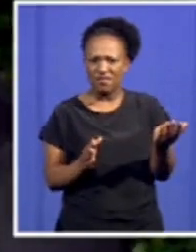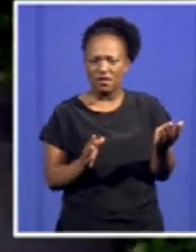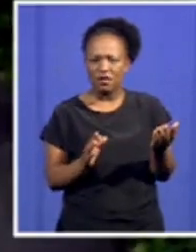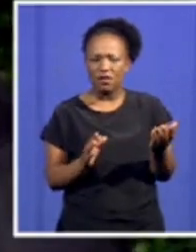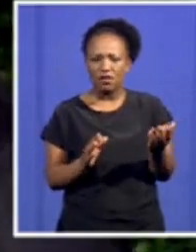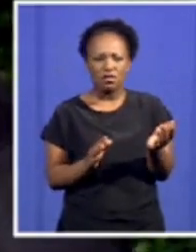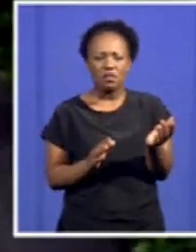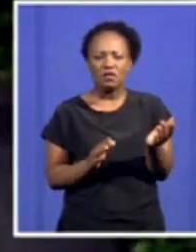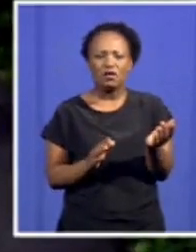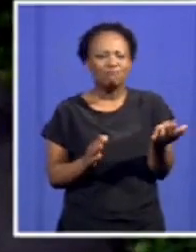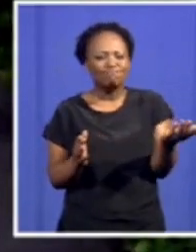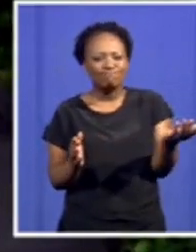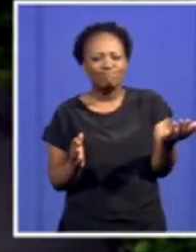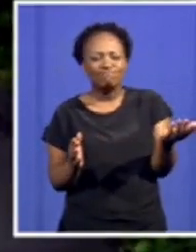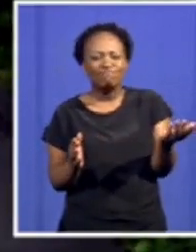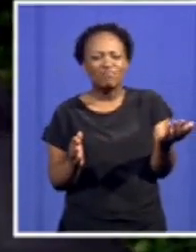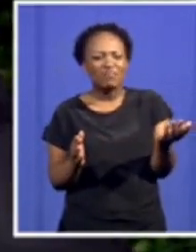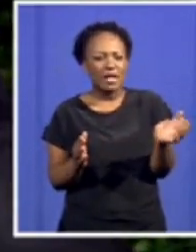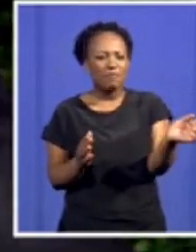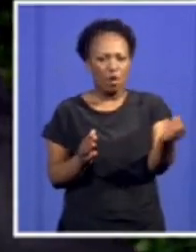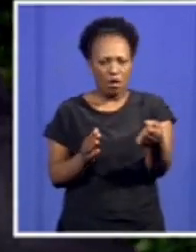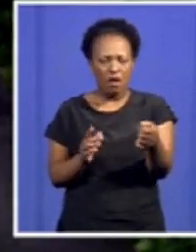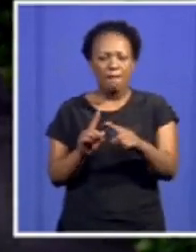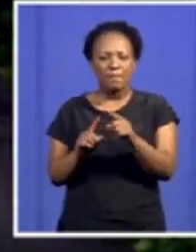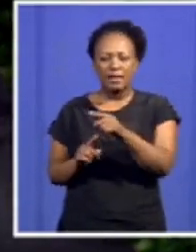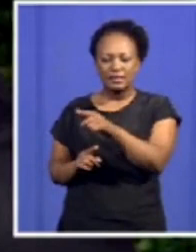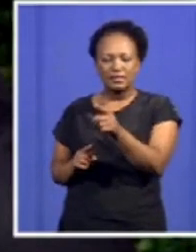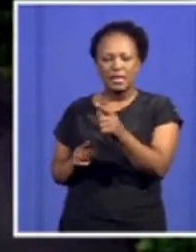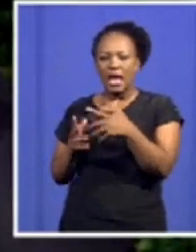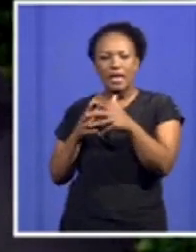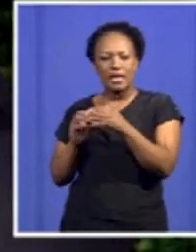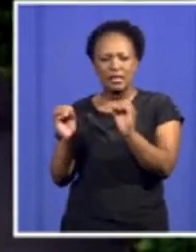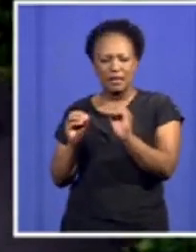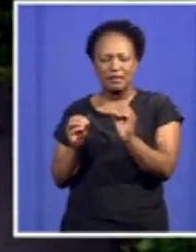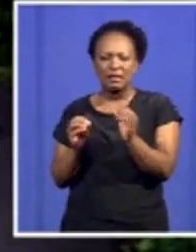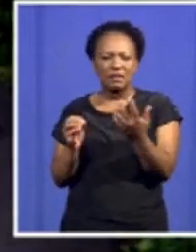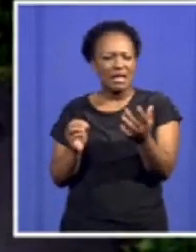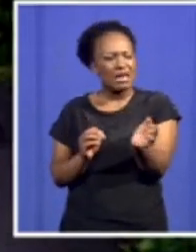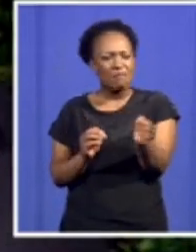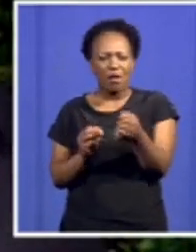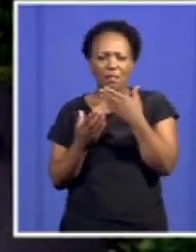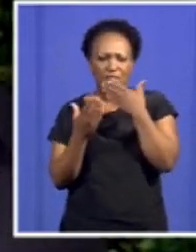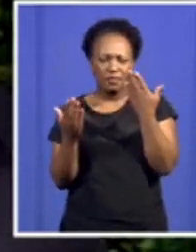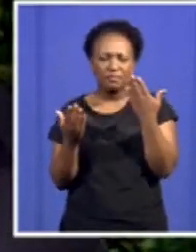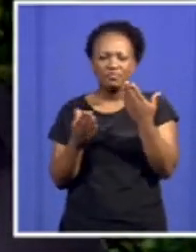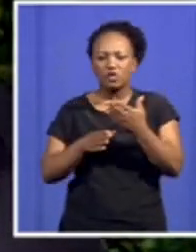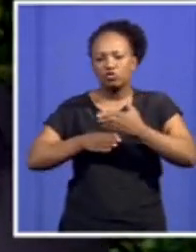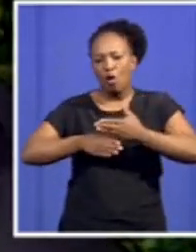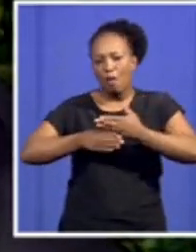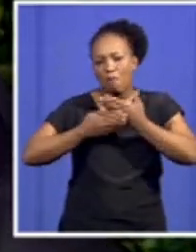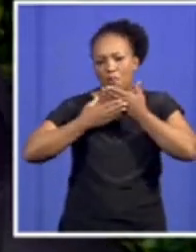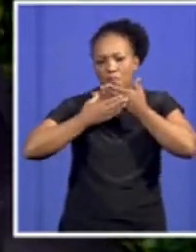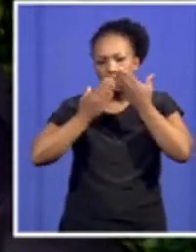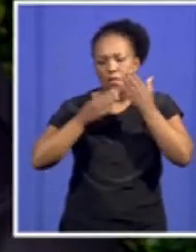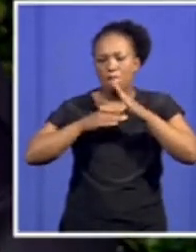have any of those are not employed. But how does unemployment grow in this